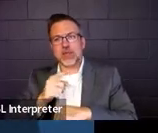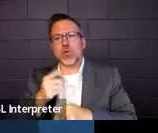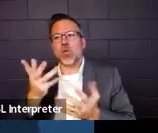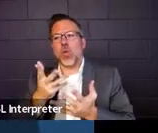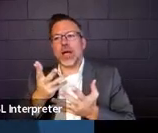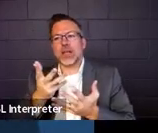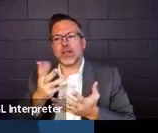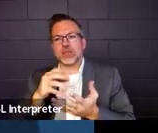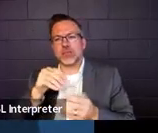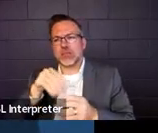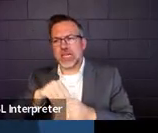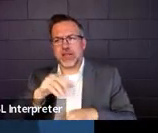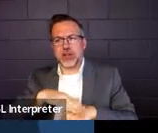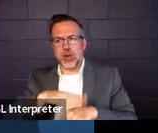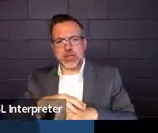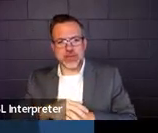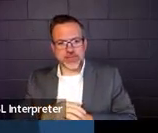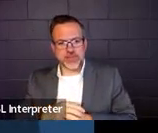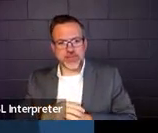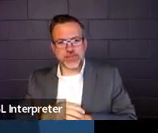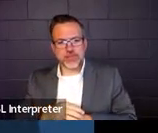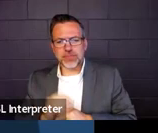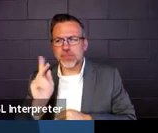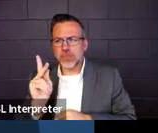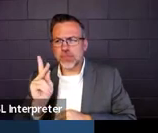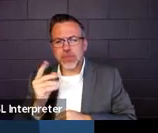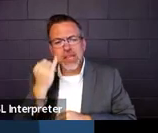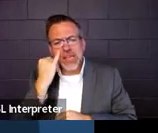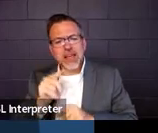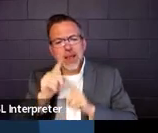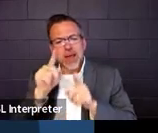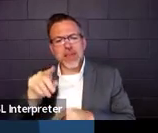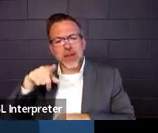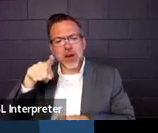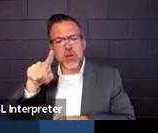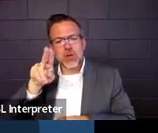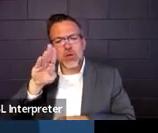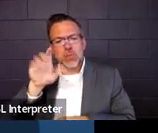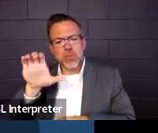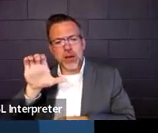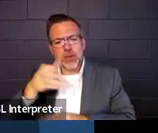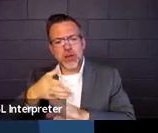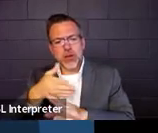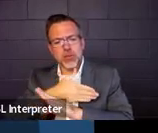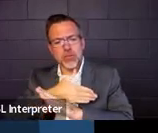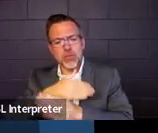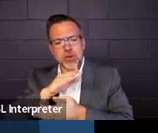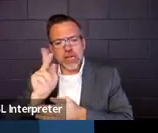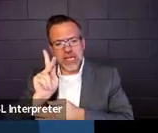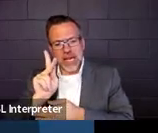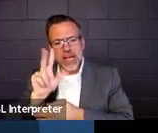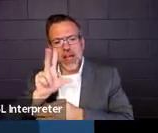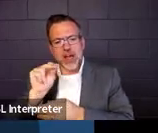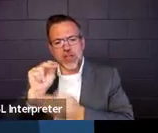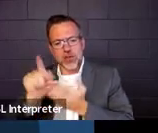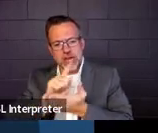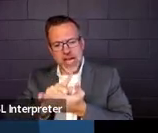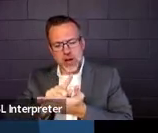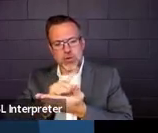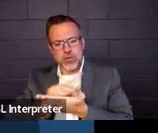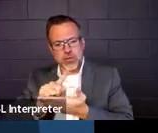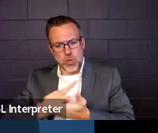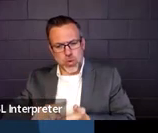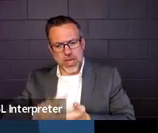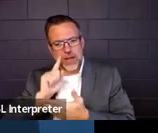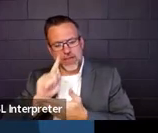All right, we have got, they go to public pre-K that is 30 hours a week for their typical peers,